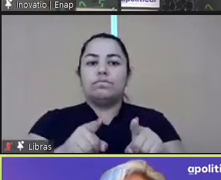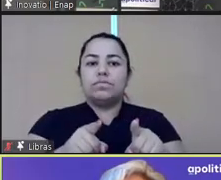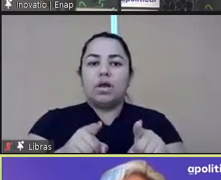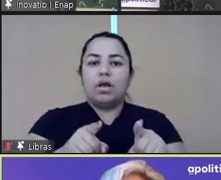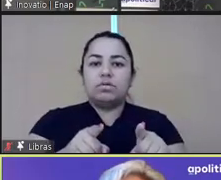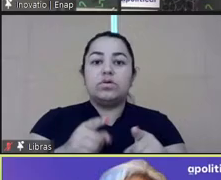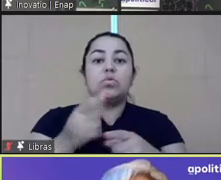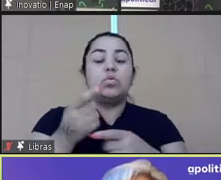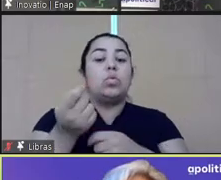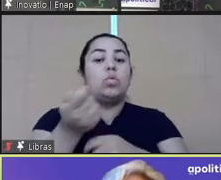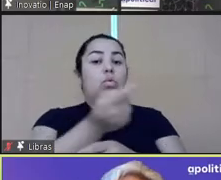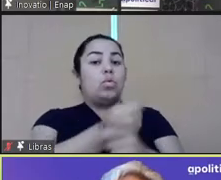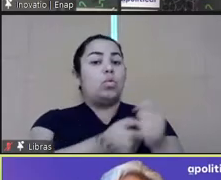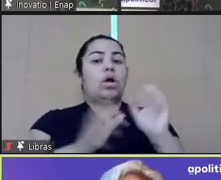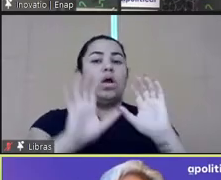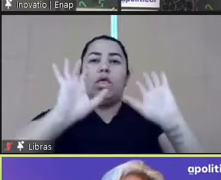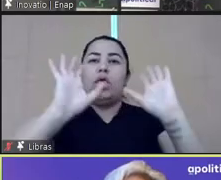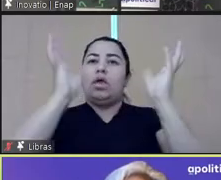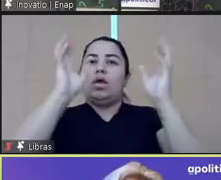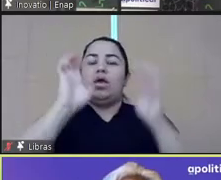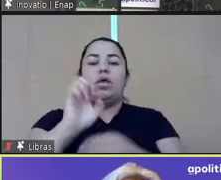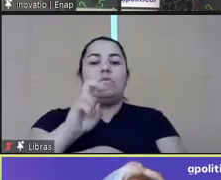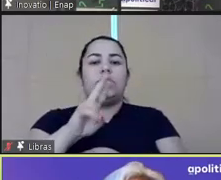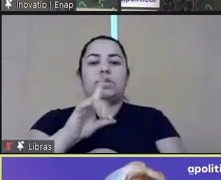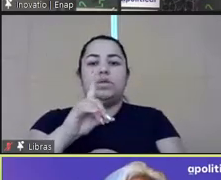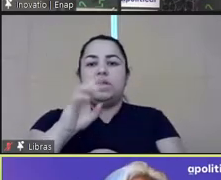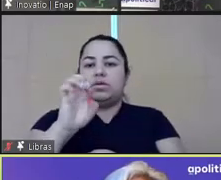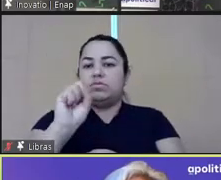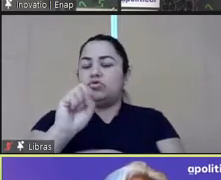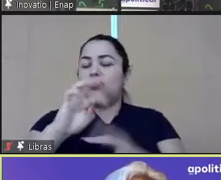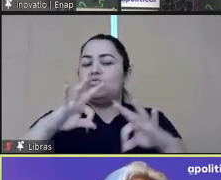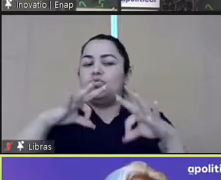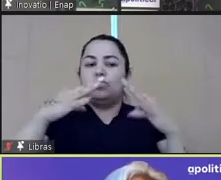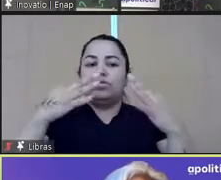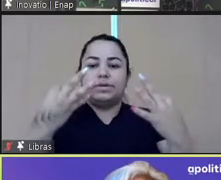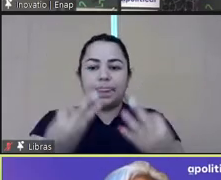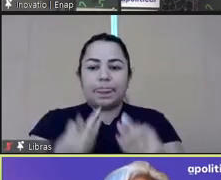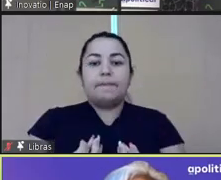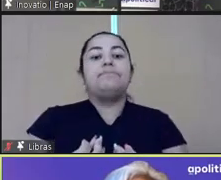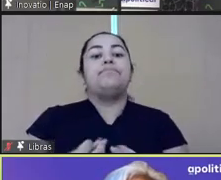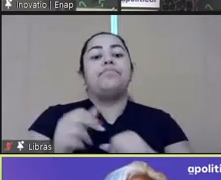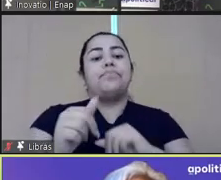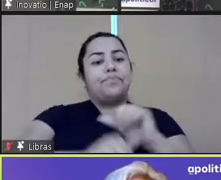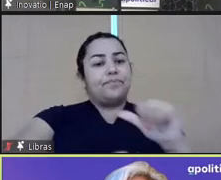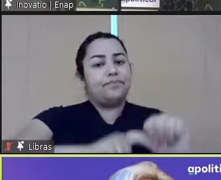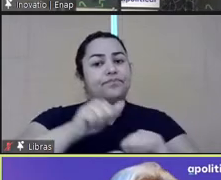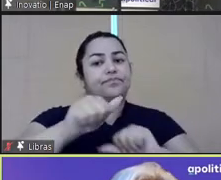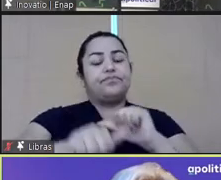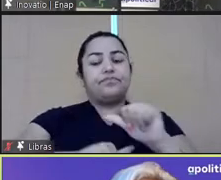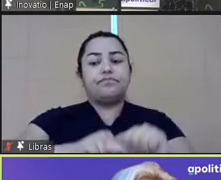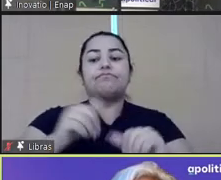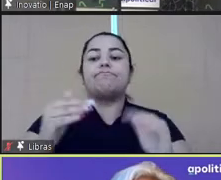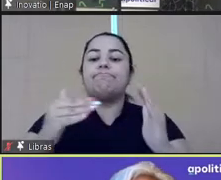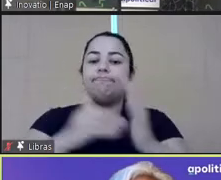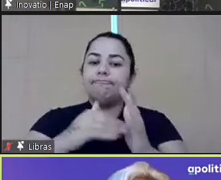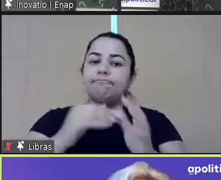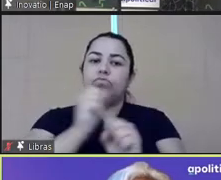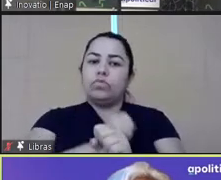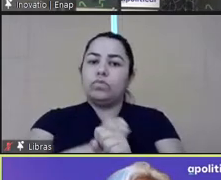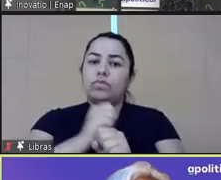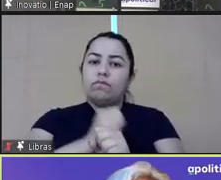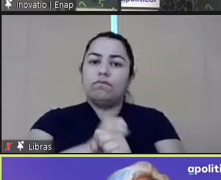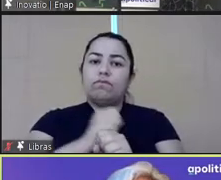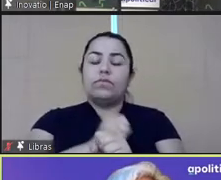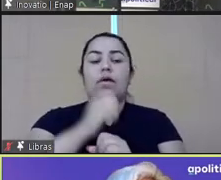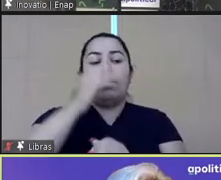All of these becoming increasingly complex with each passing year. We believe that strong public